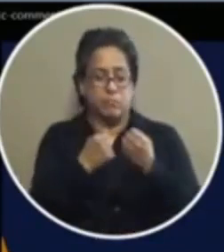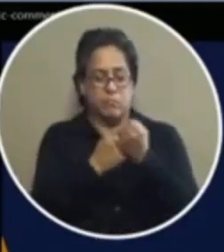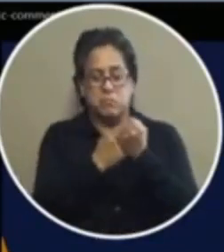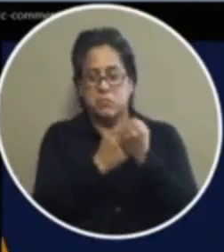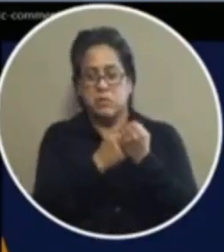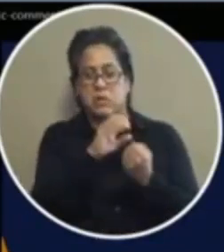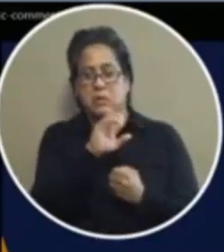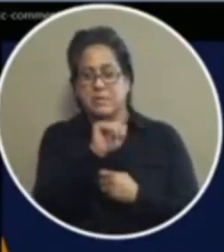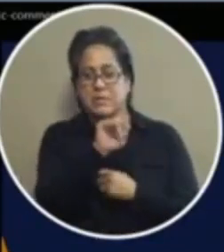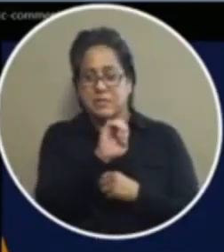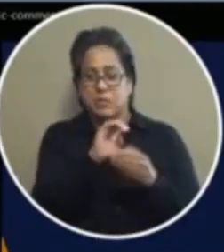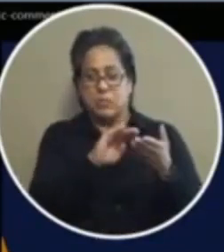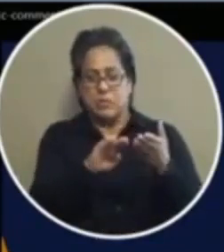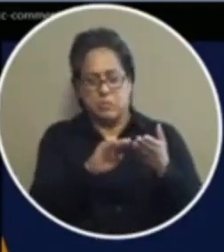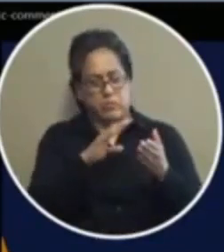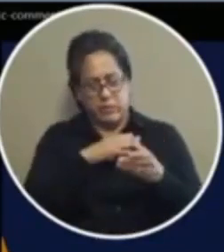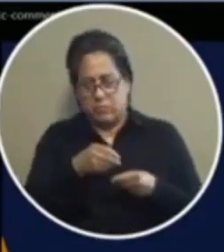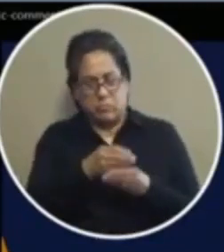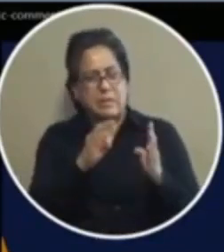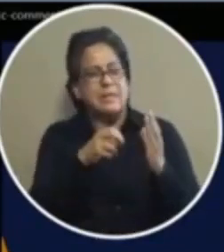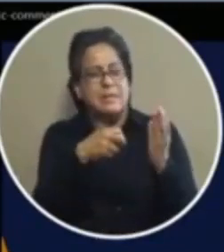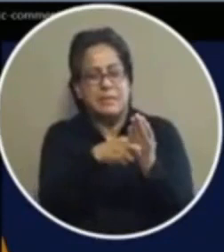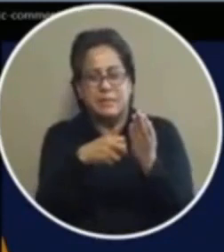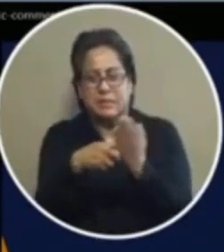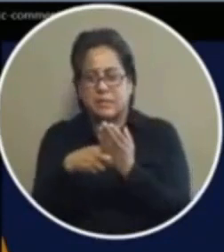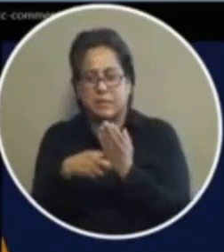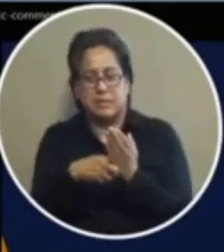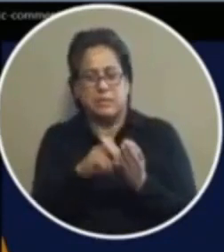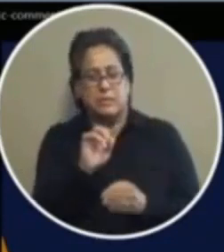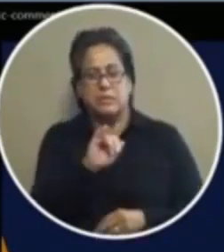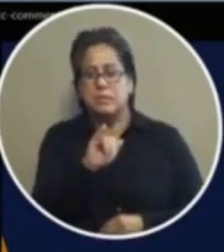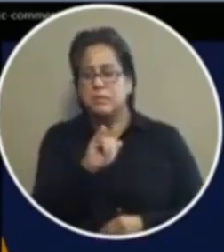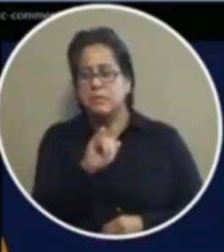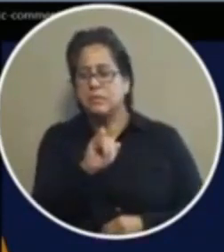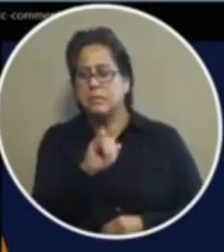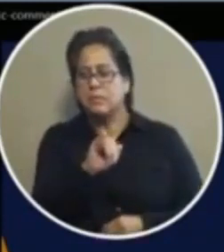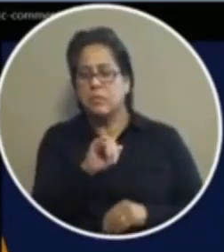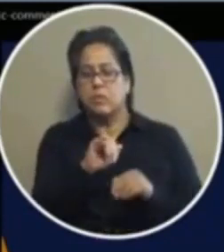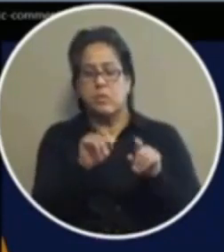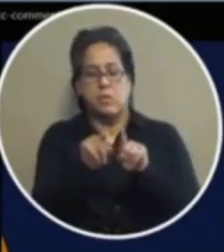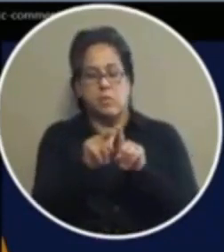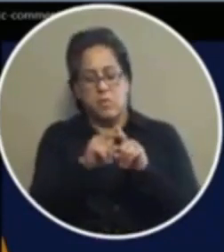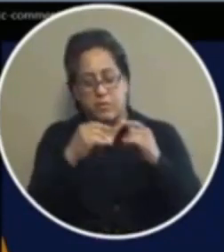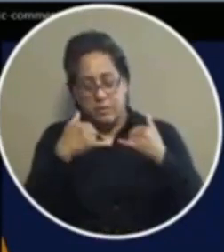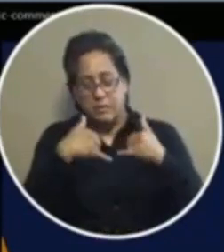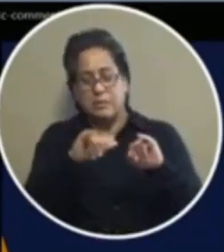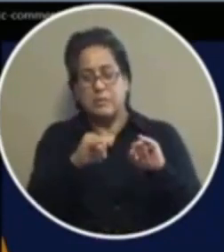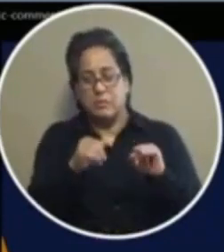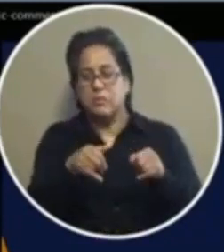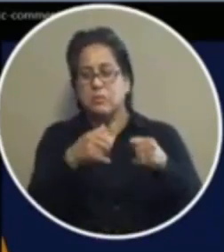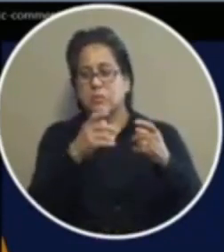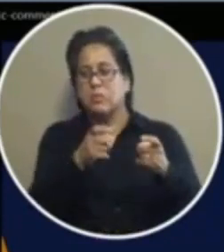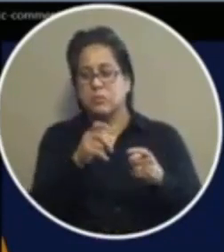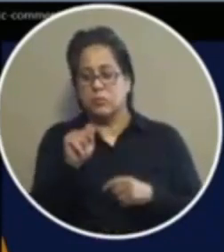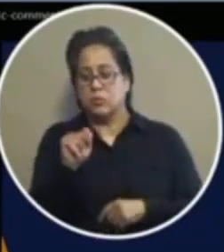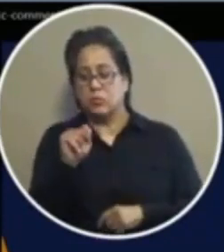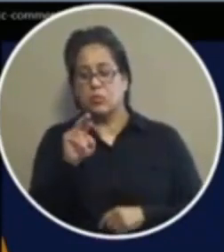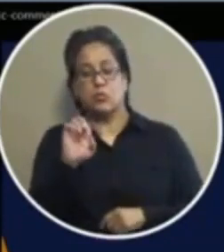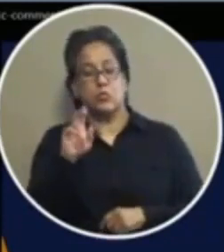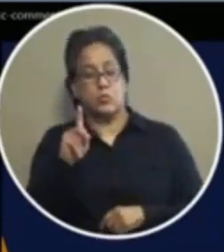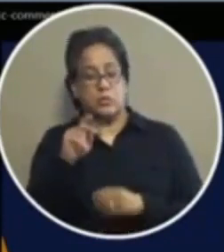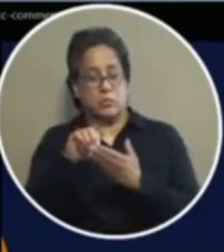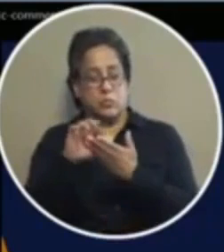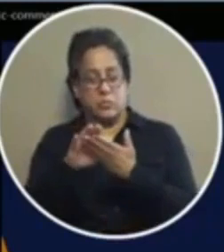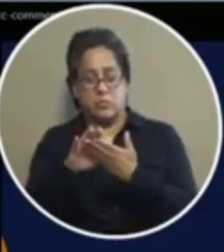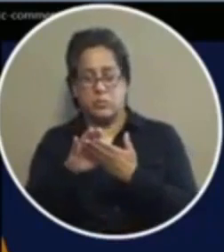release hand out tickets just like the judge was saying it still gives you a track record of what